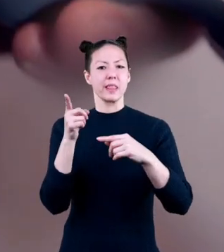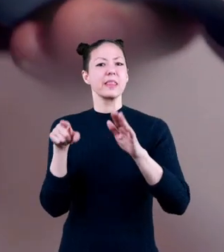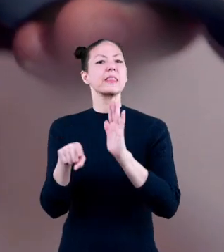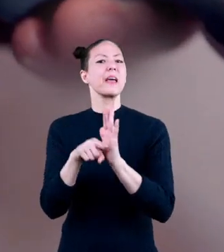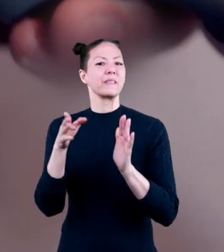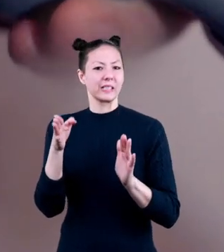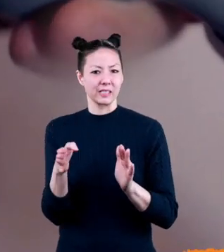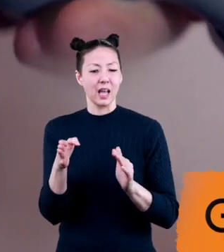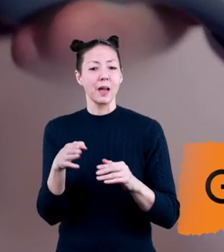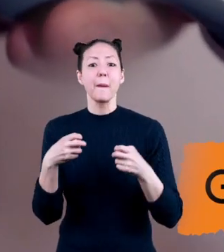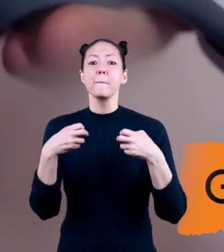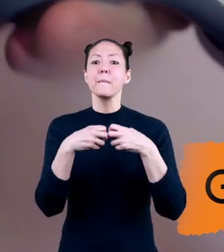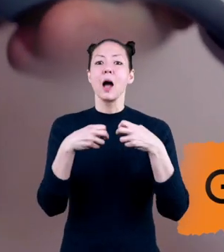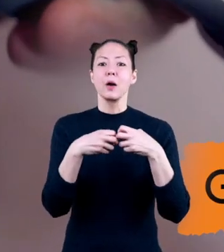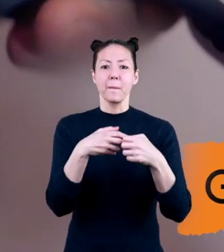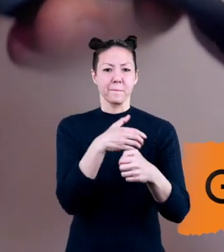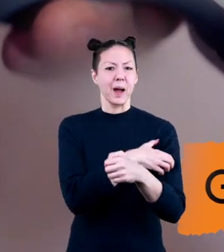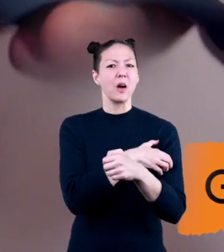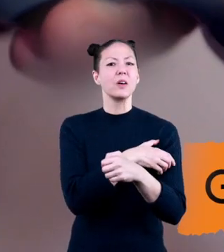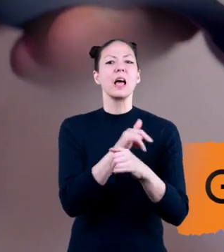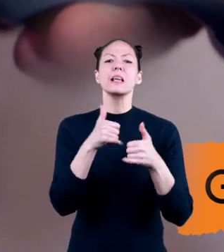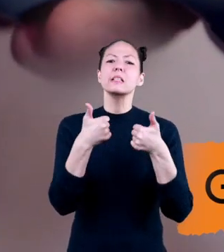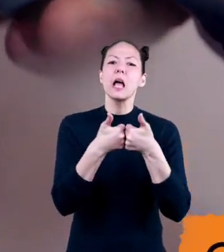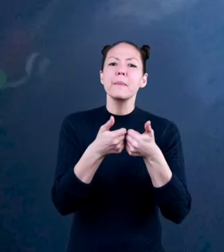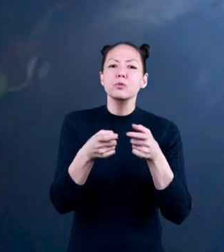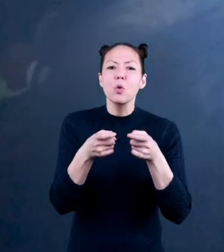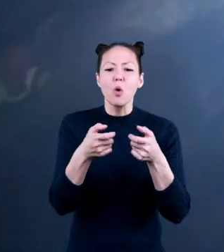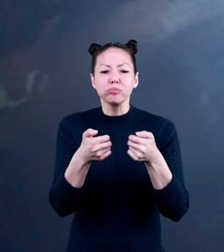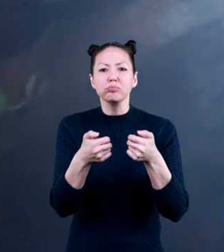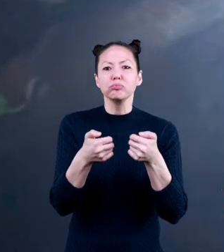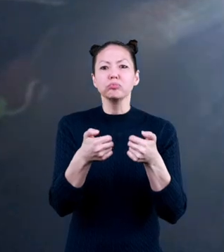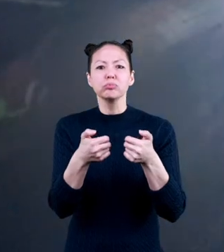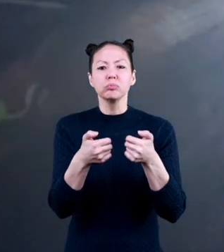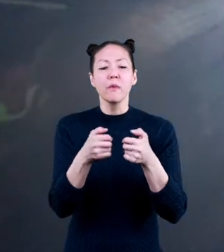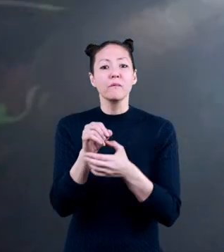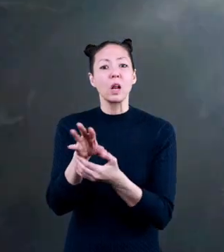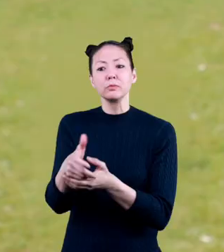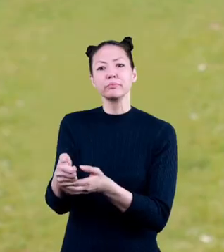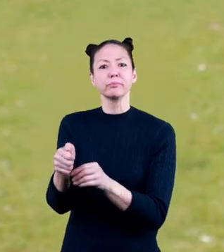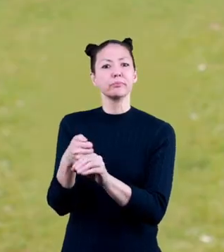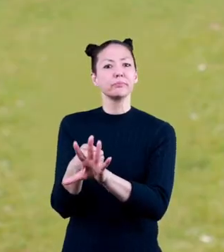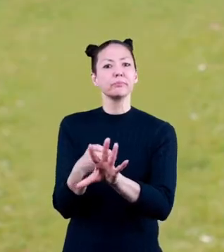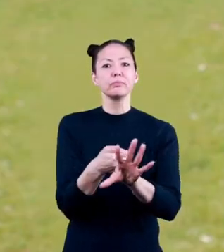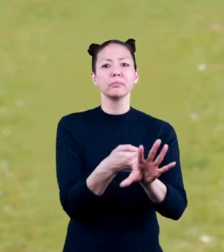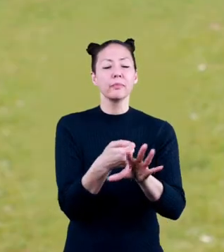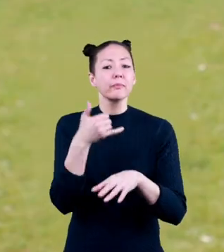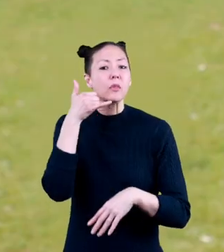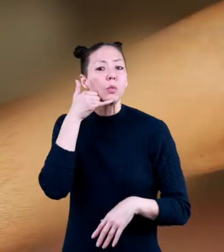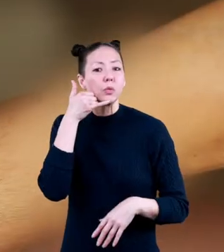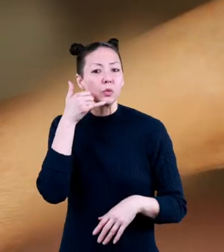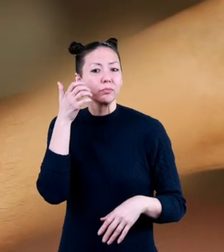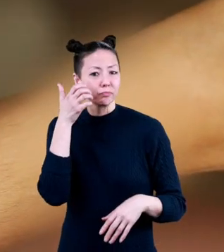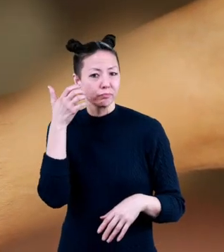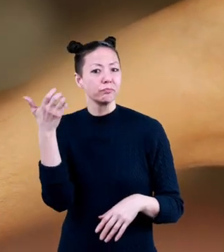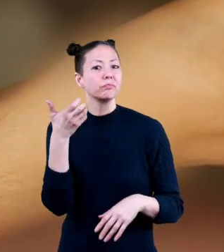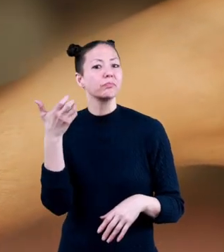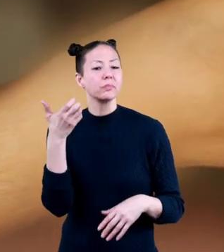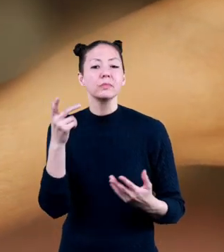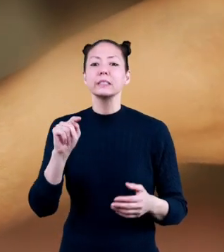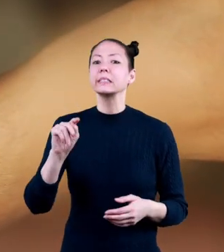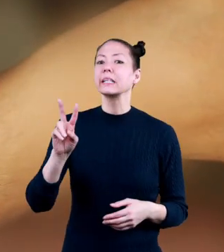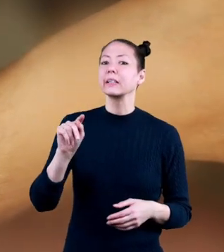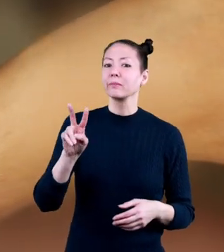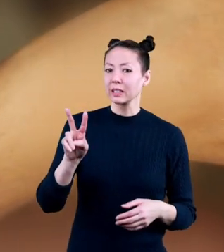Batteries power things like game controllers, flashlights, phones, even the